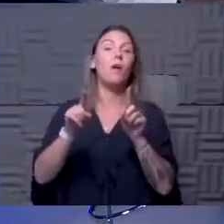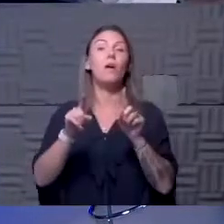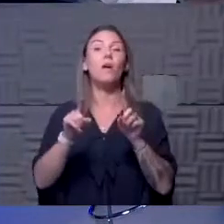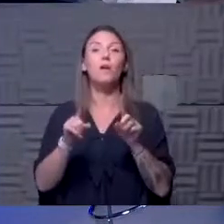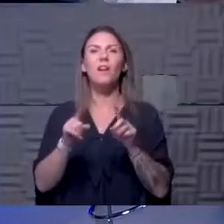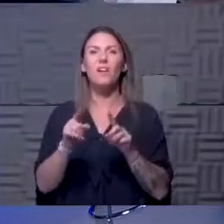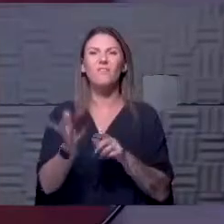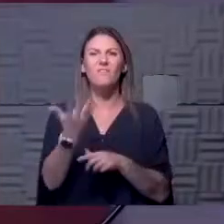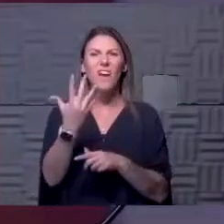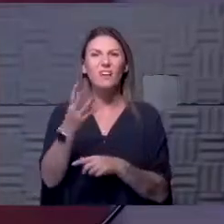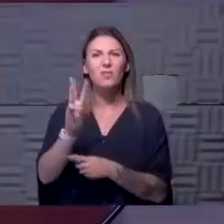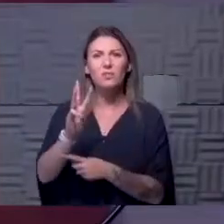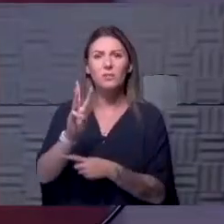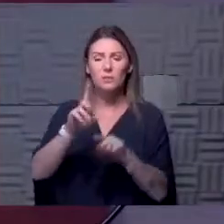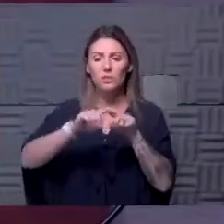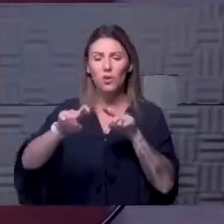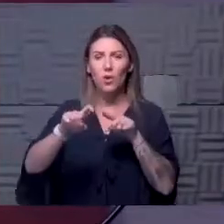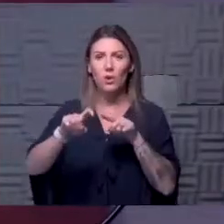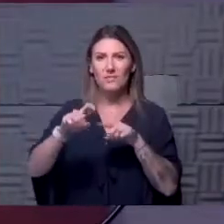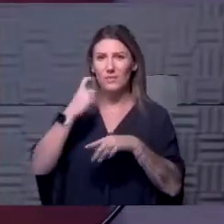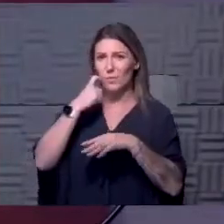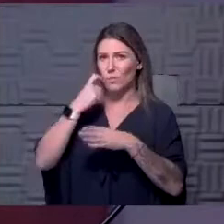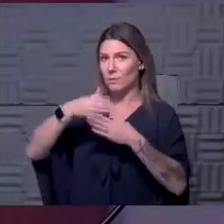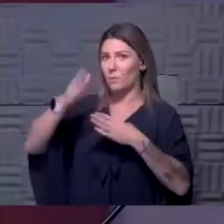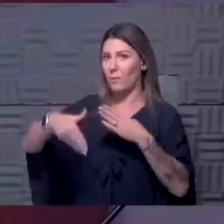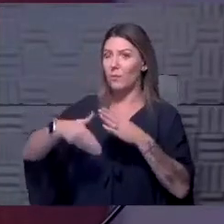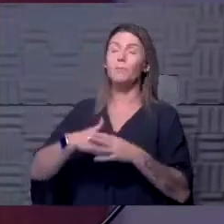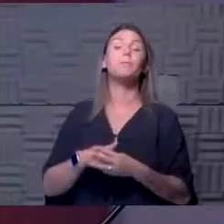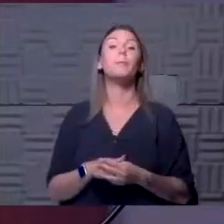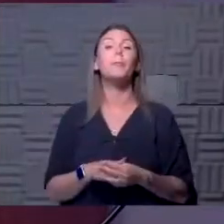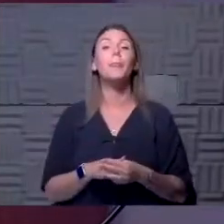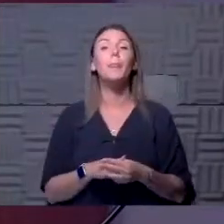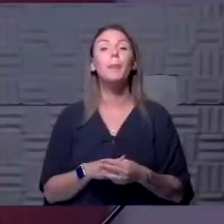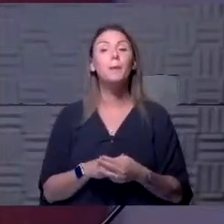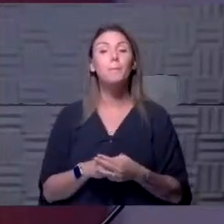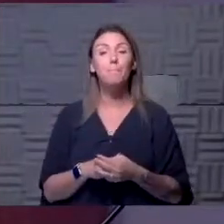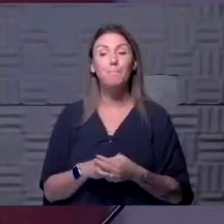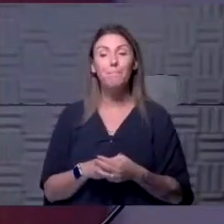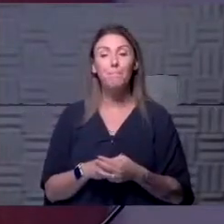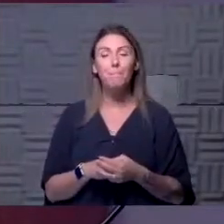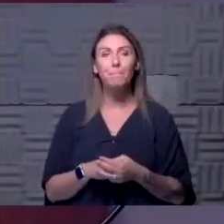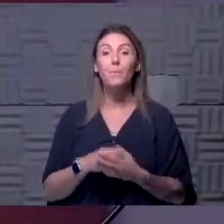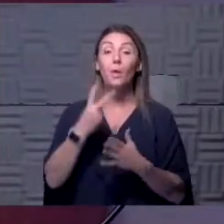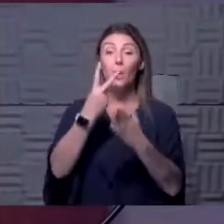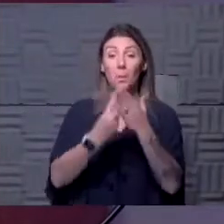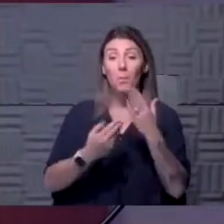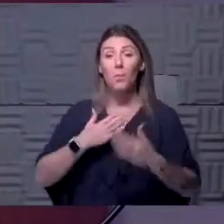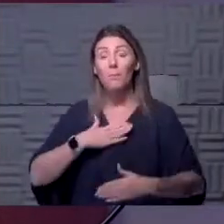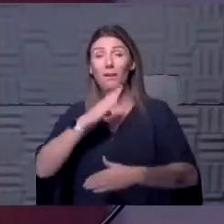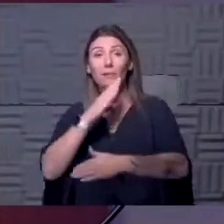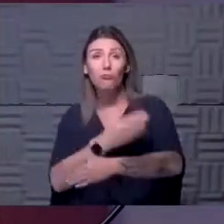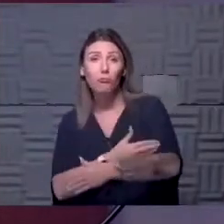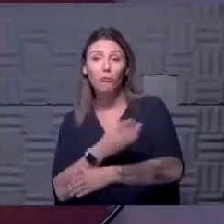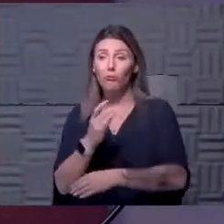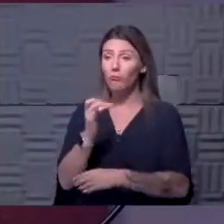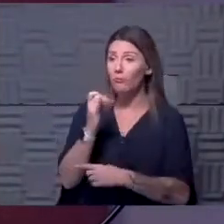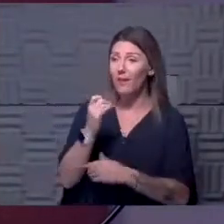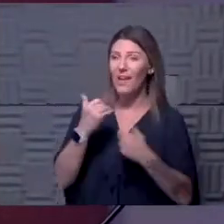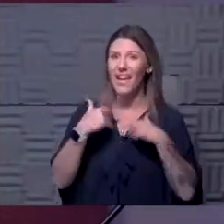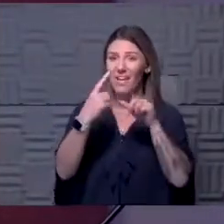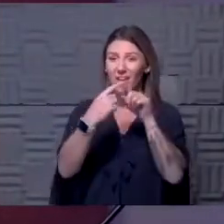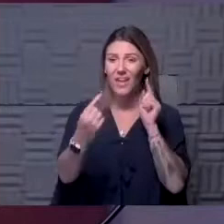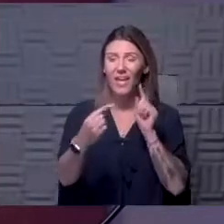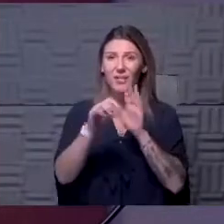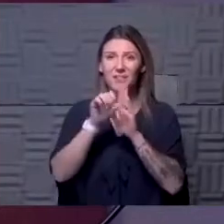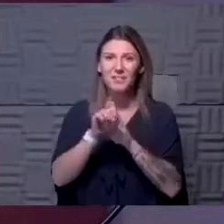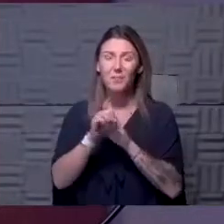five or six calls last weekend of people saying both my daughter and I have allergy symptoms right